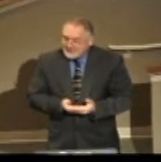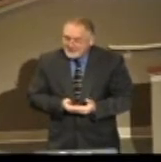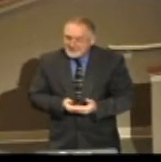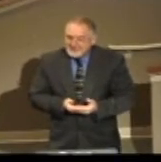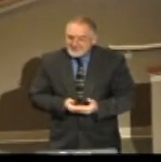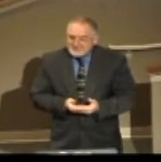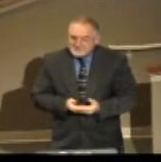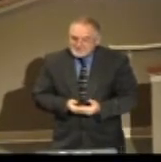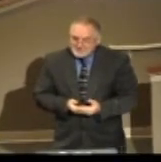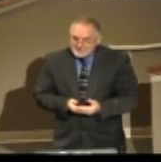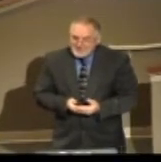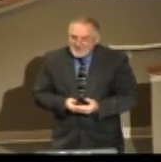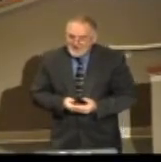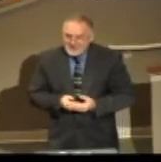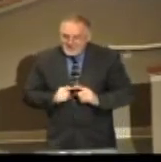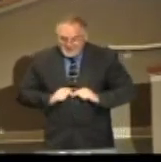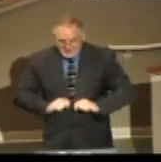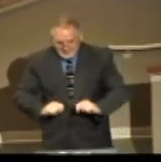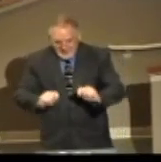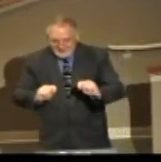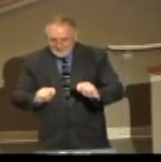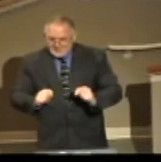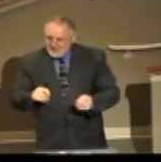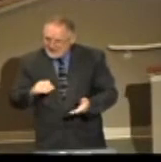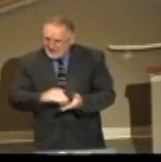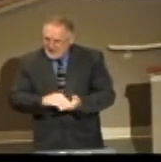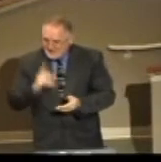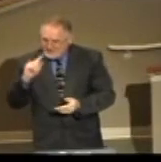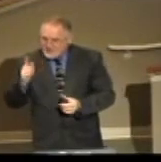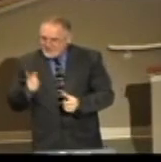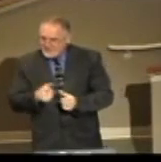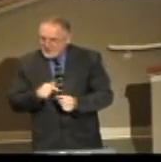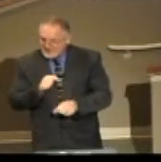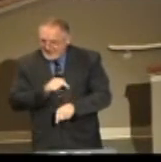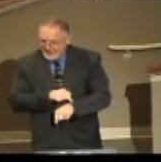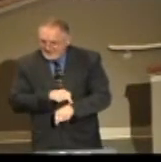not. But try them again for the first time.